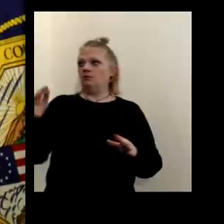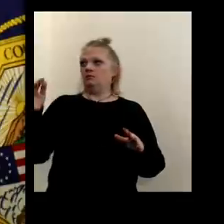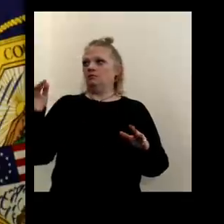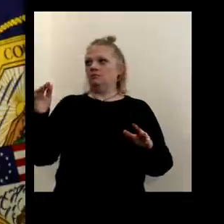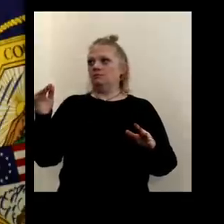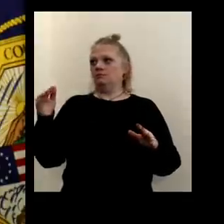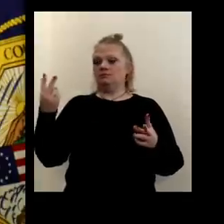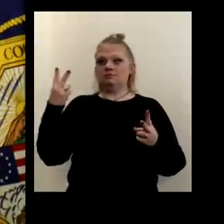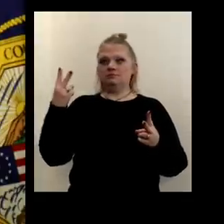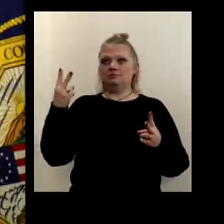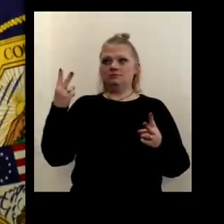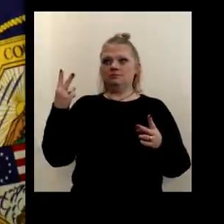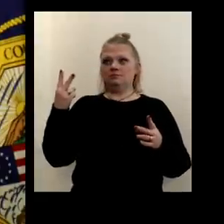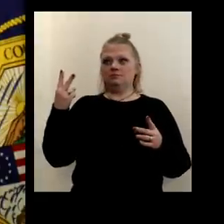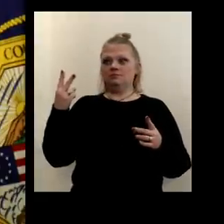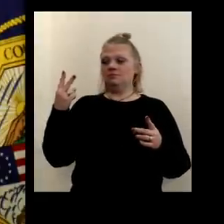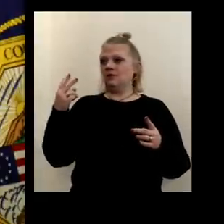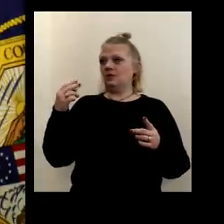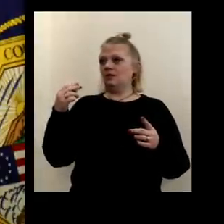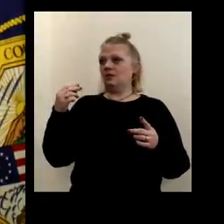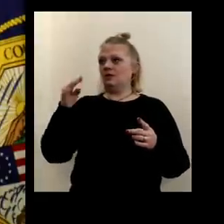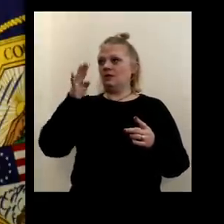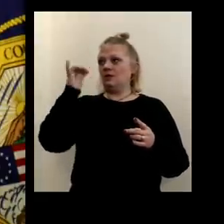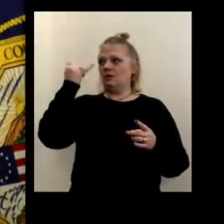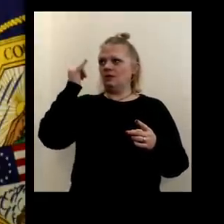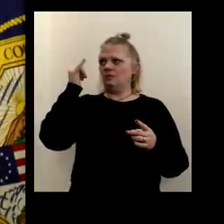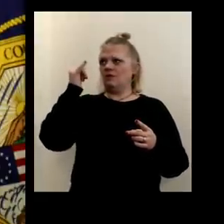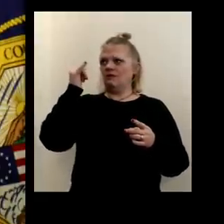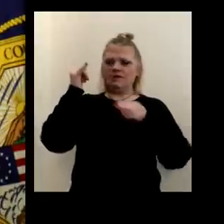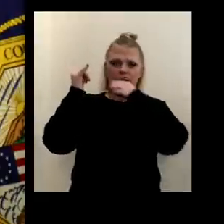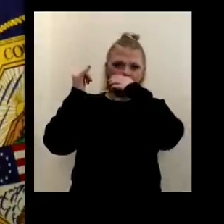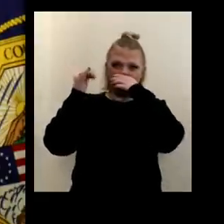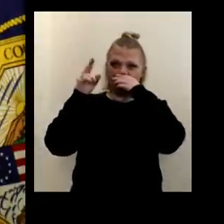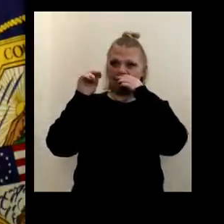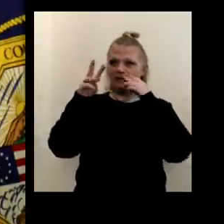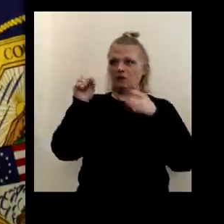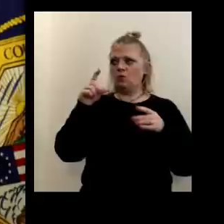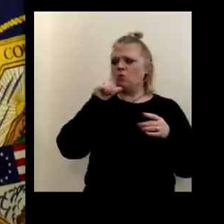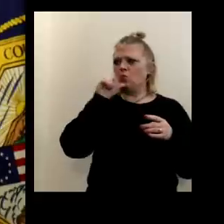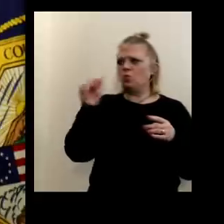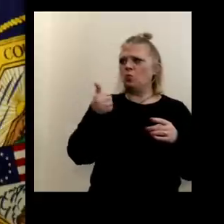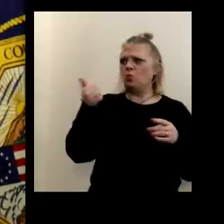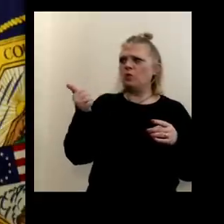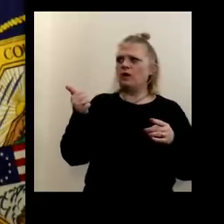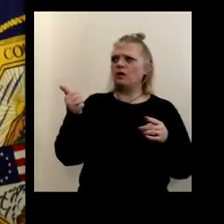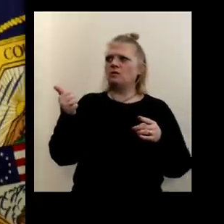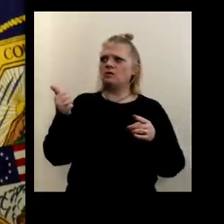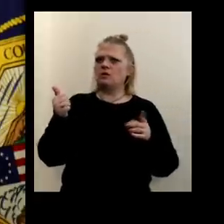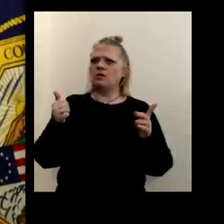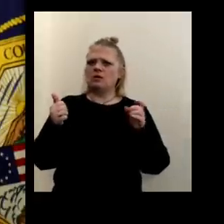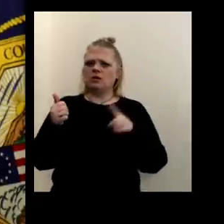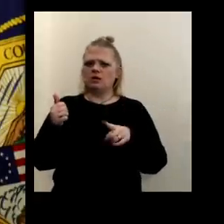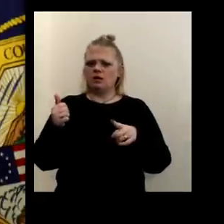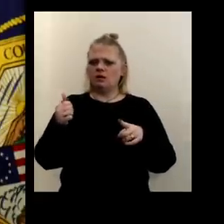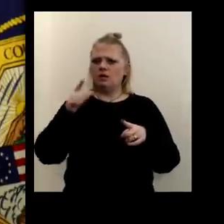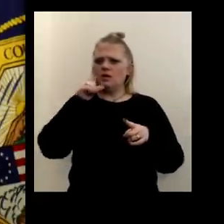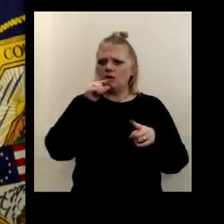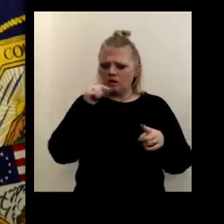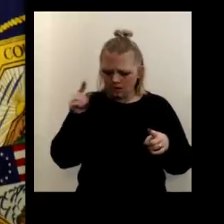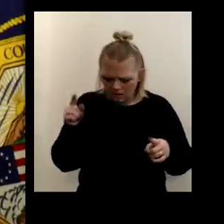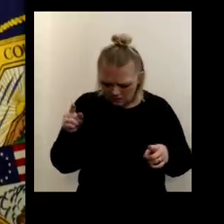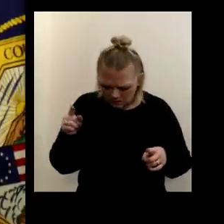Yes. Uh, Mark, uh, Steve Watson, Buffalo news. Uh, why don't we go to whoever else it was? Cause I'll come back to you, Steve. Who else was it?